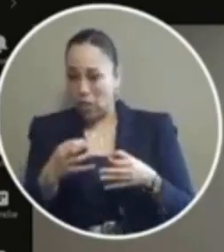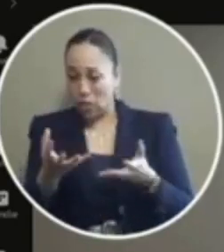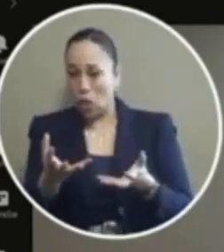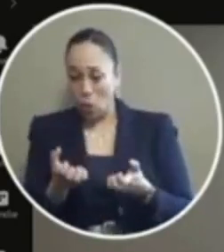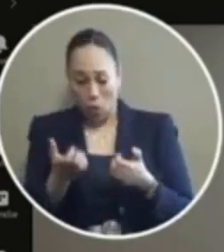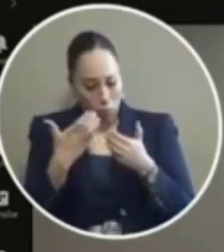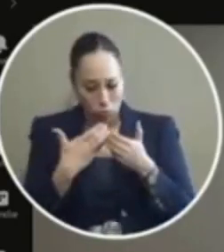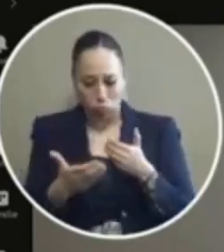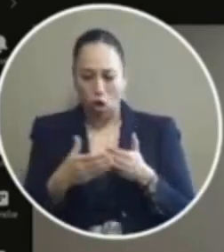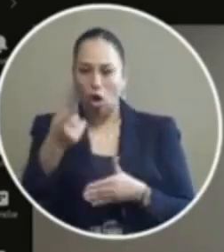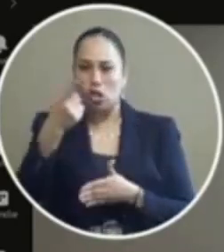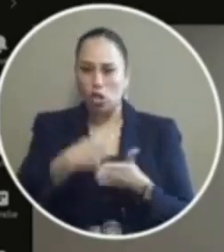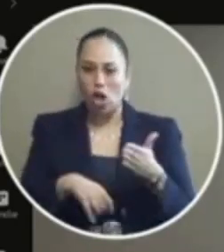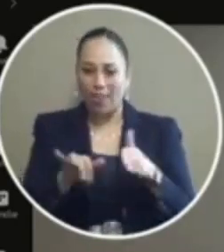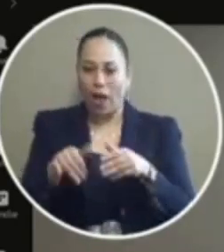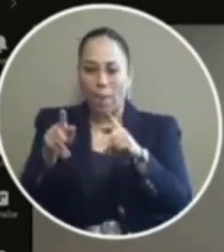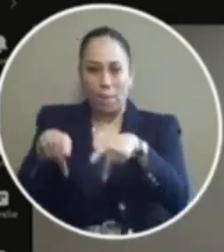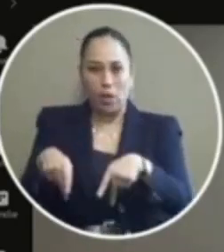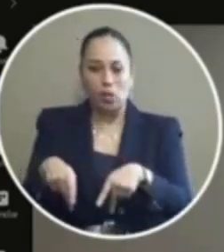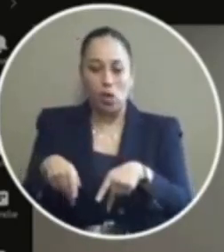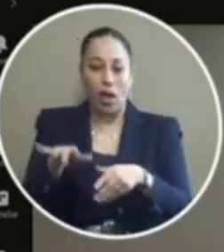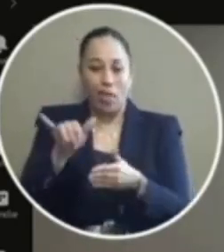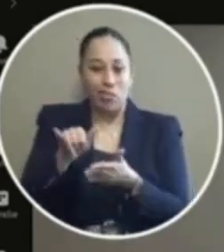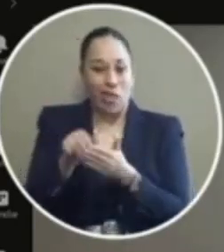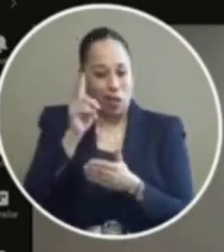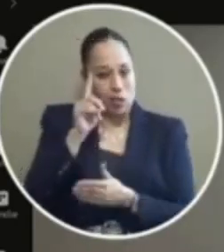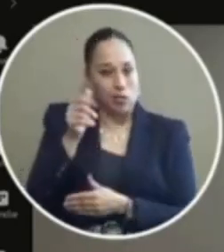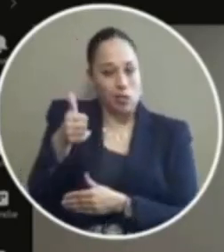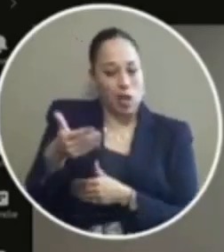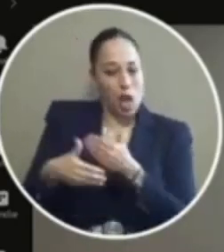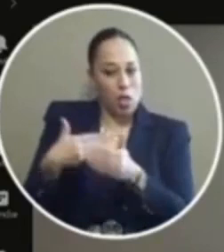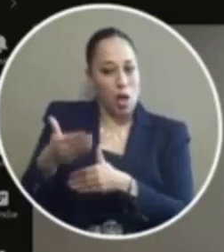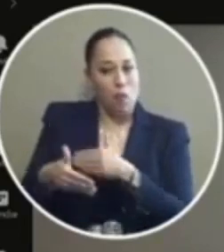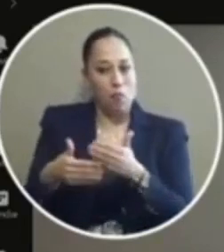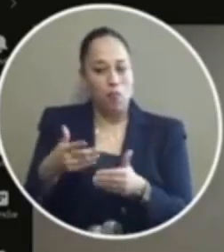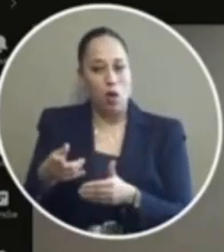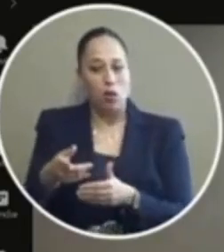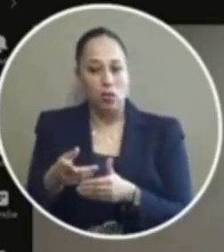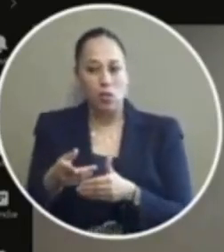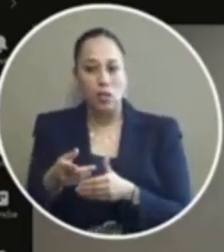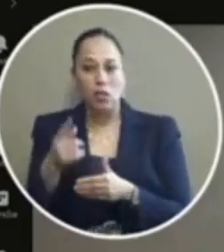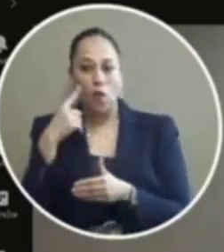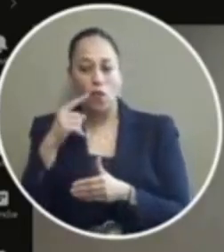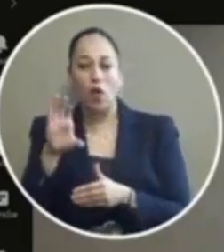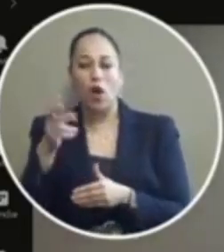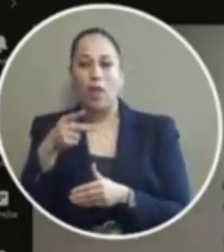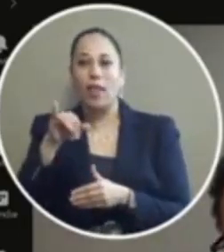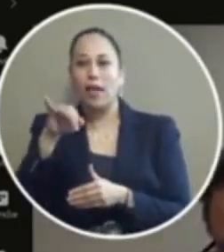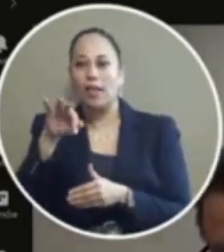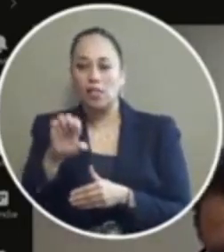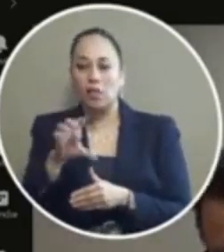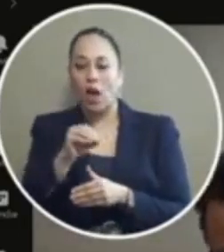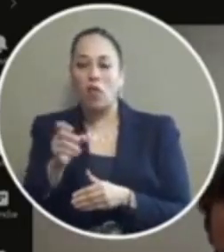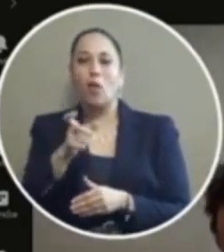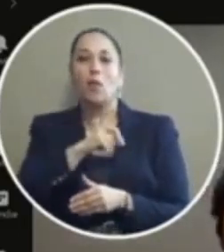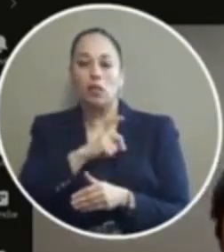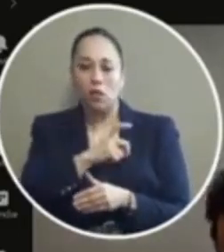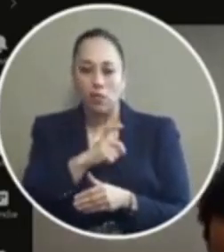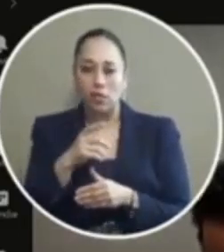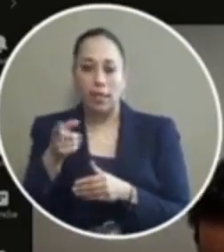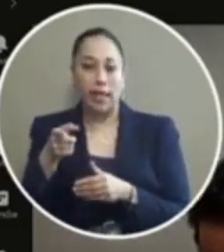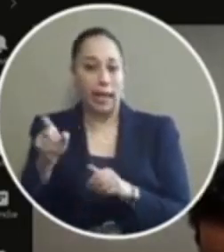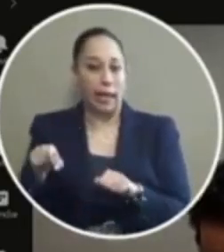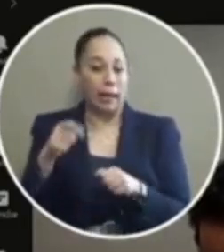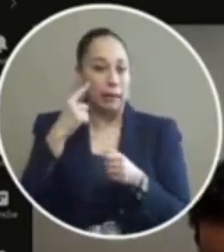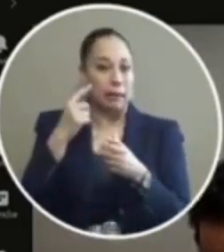go ahead and charge the individual that's a discretionary process that they make out there on the scene chief ellen and all of his police officers get to make that